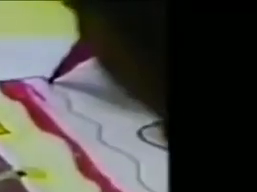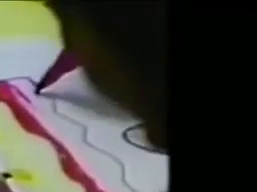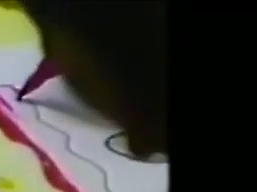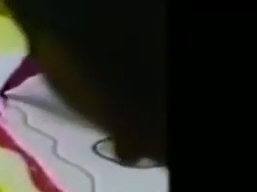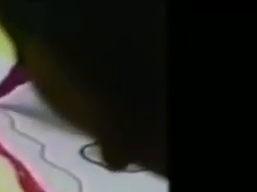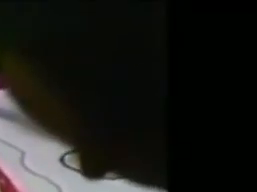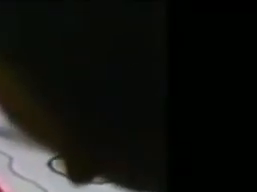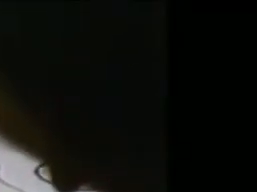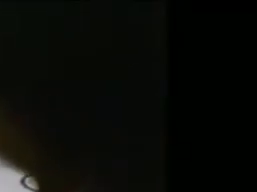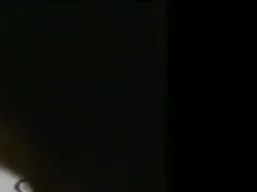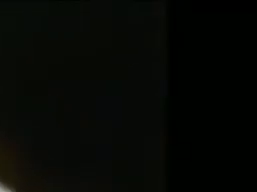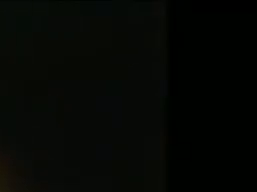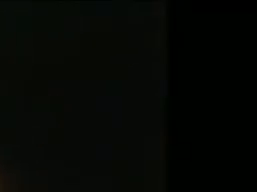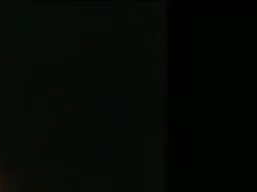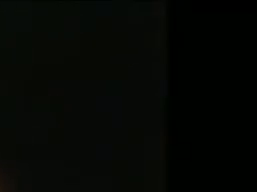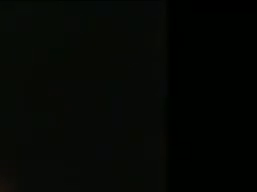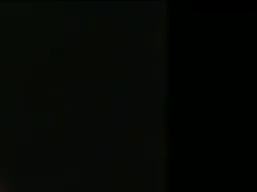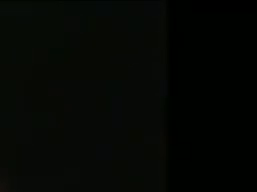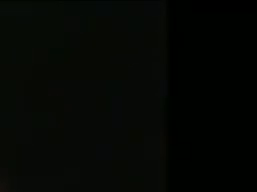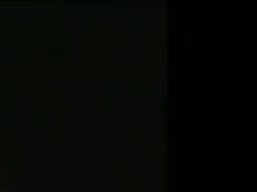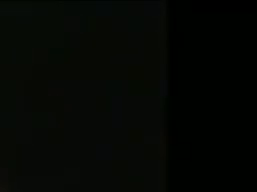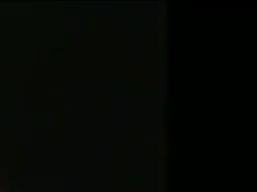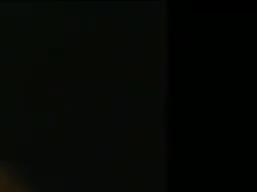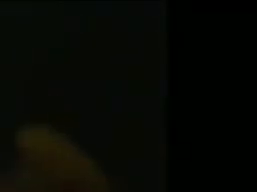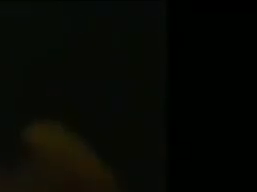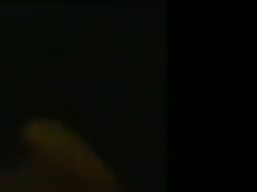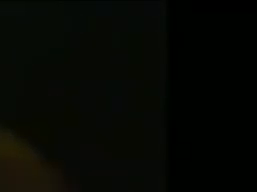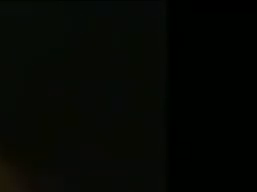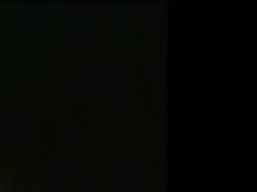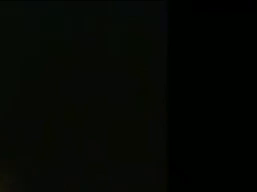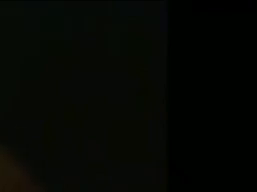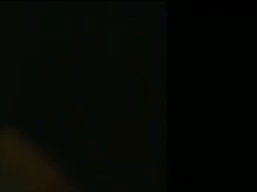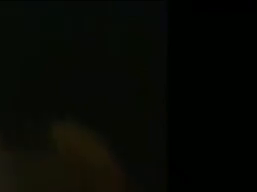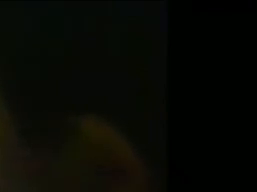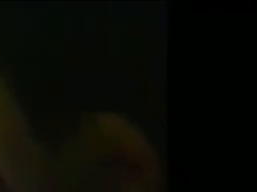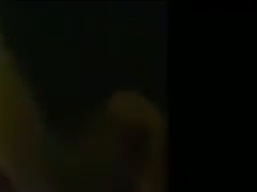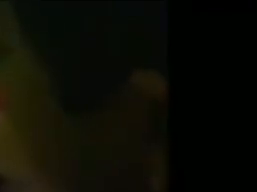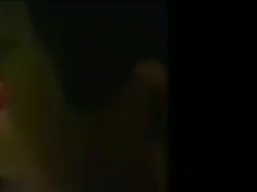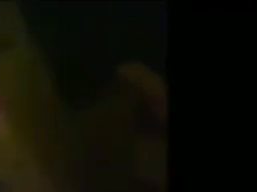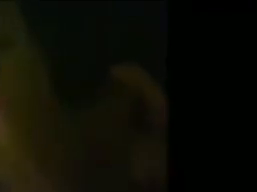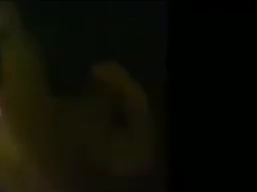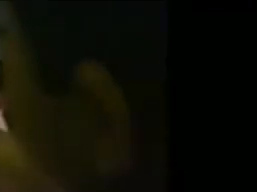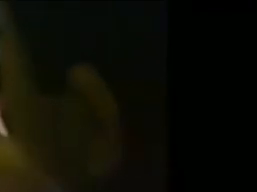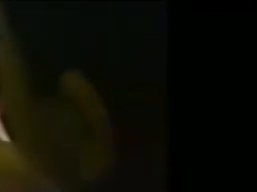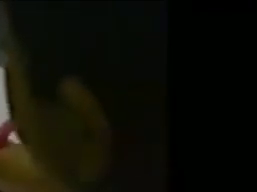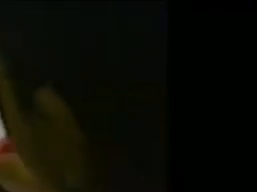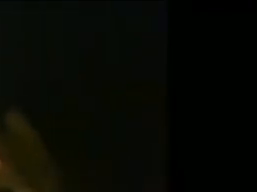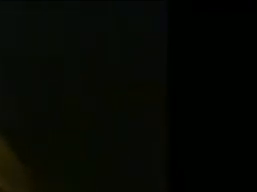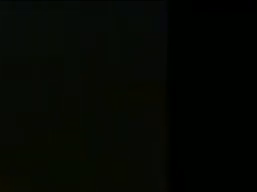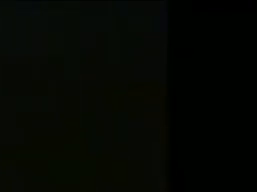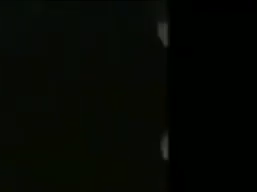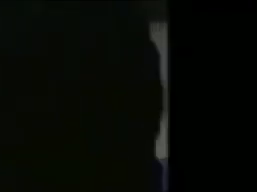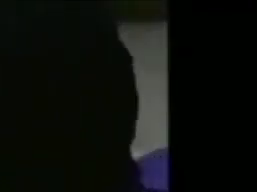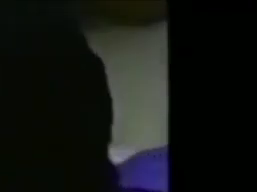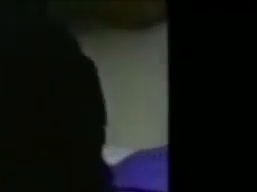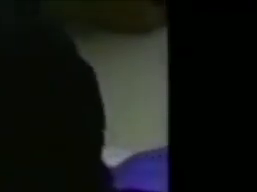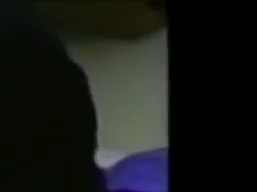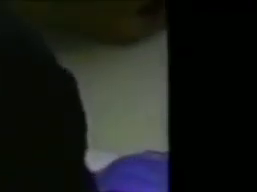wonderful. That is so much more interesting for me. Look at all